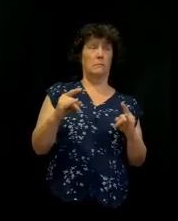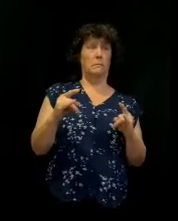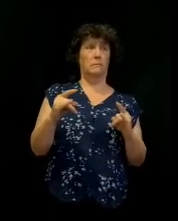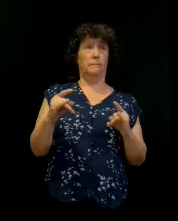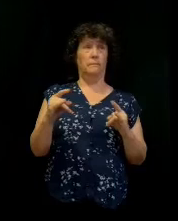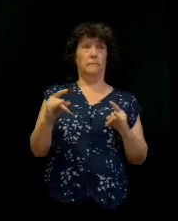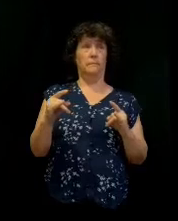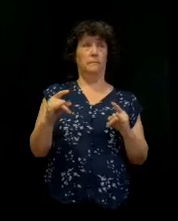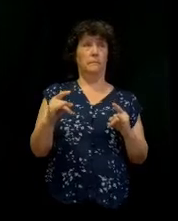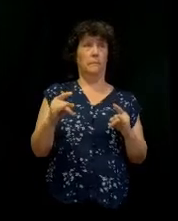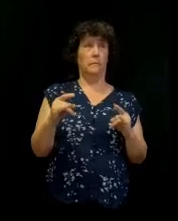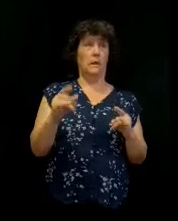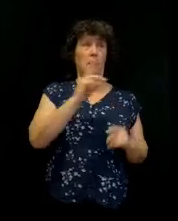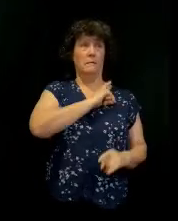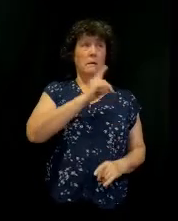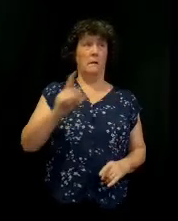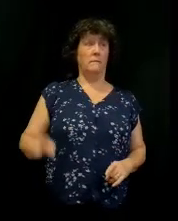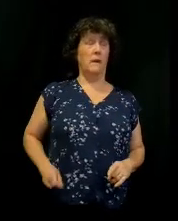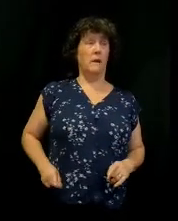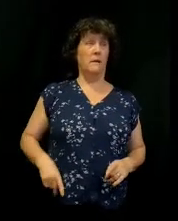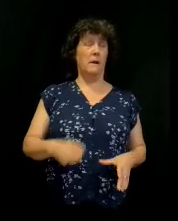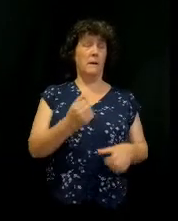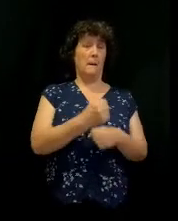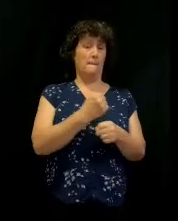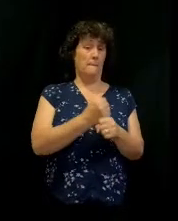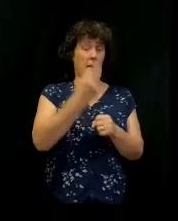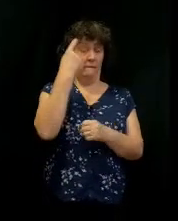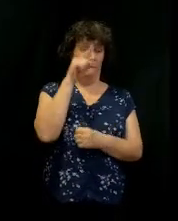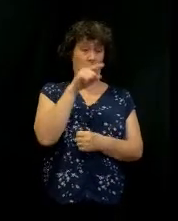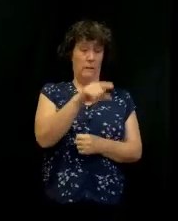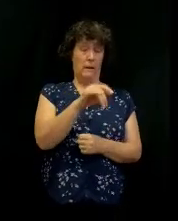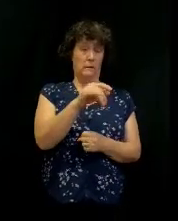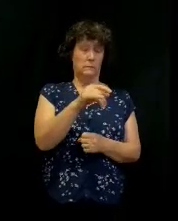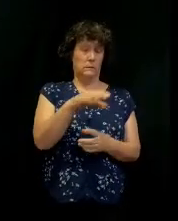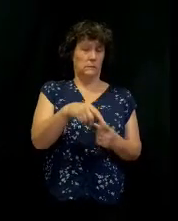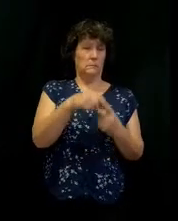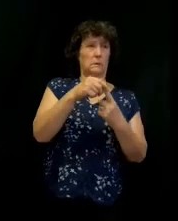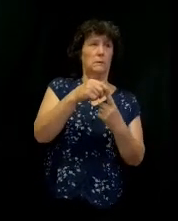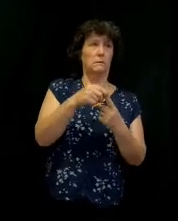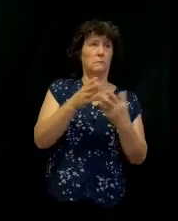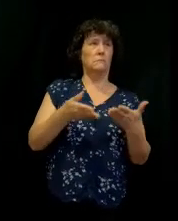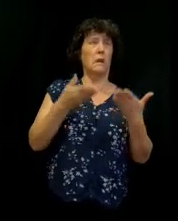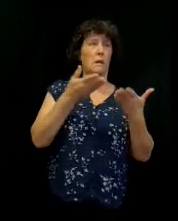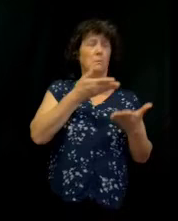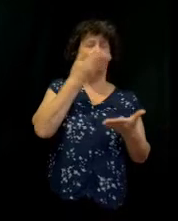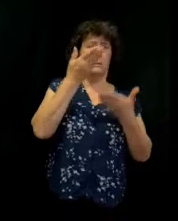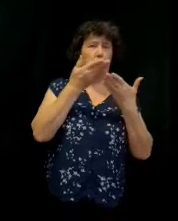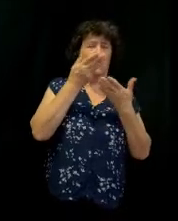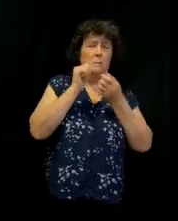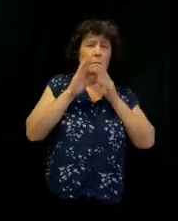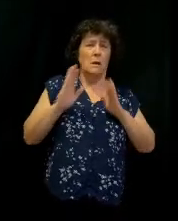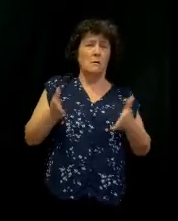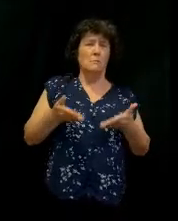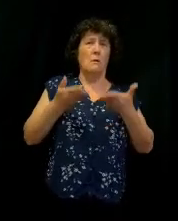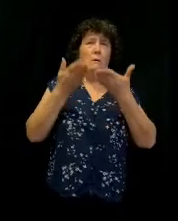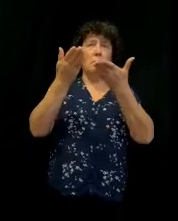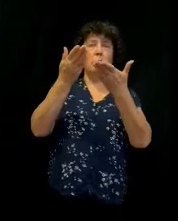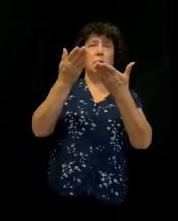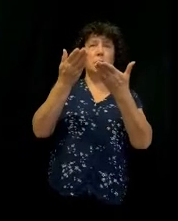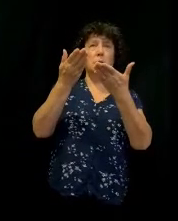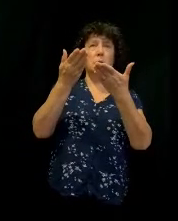actual word here is tent, that David had erected for it. And they offered burnt offerings, peace offerings before God.